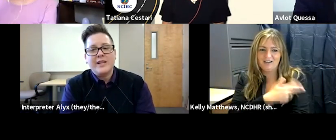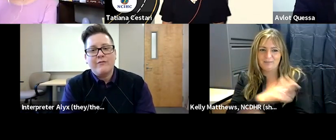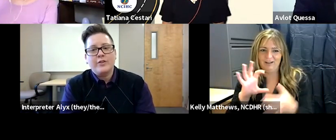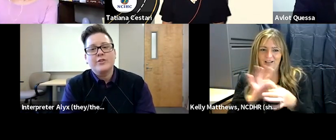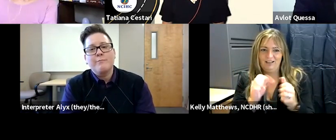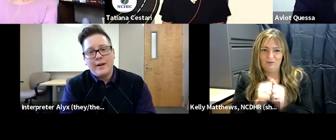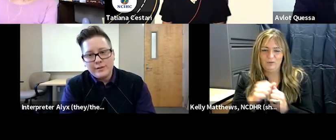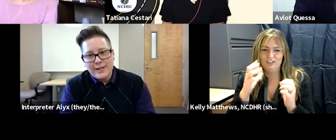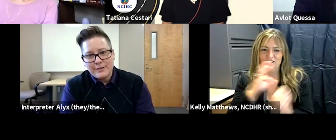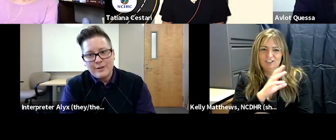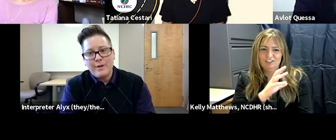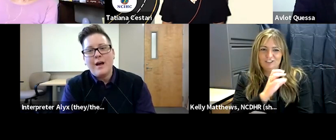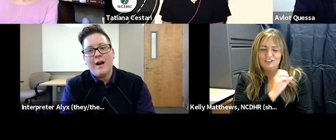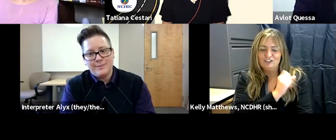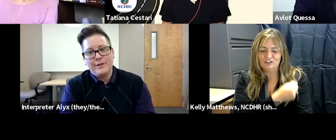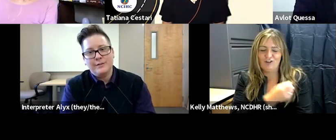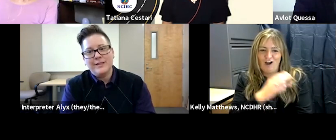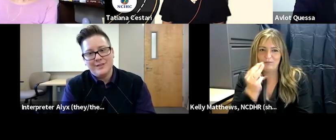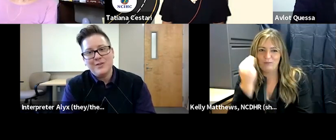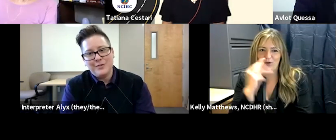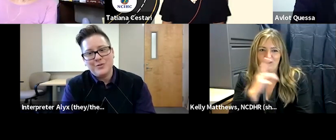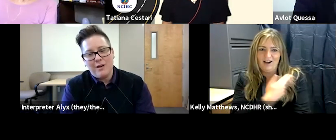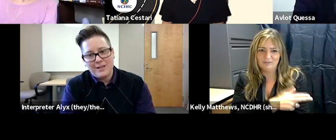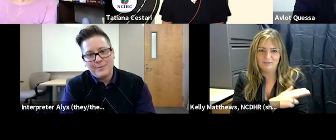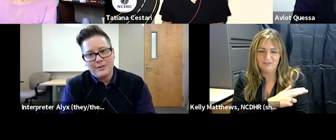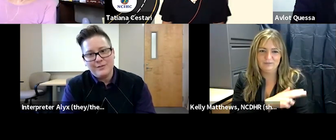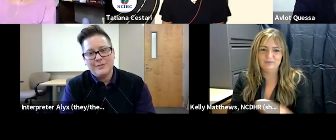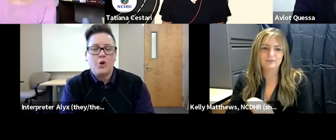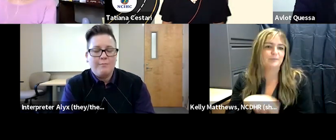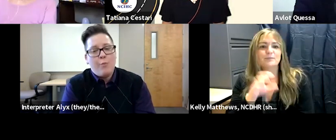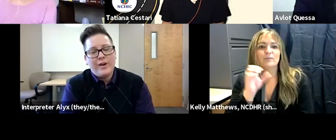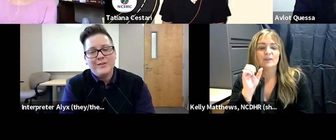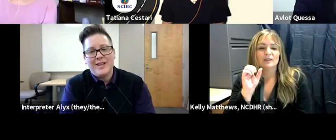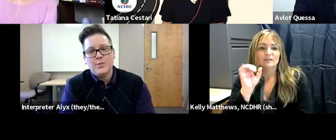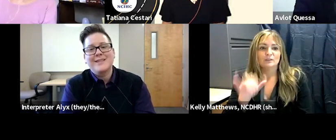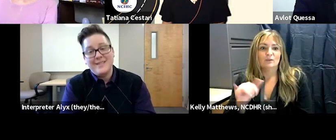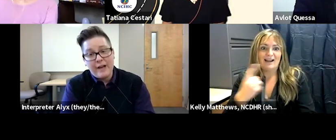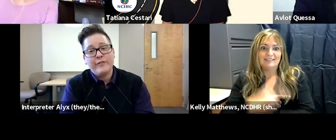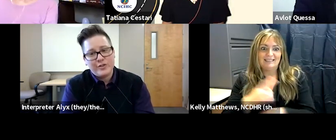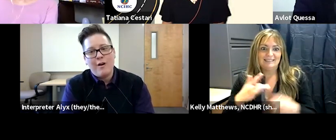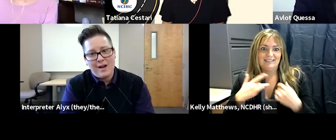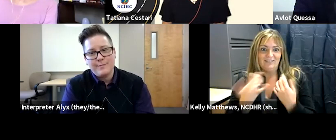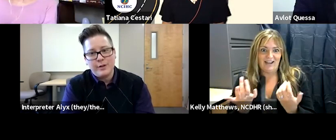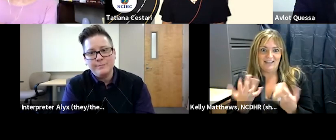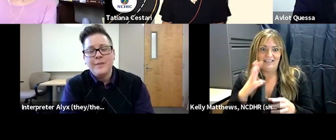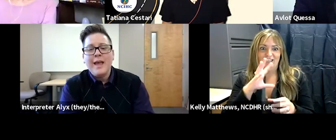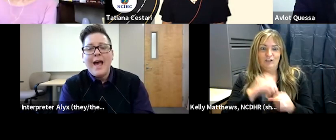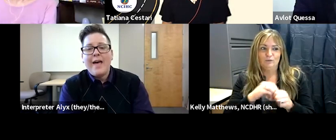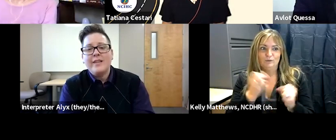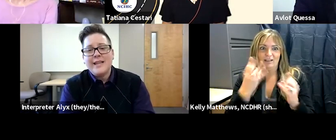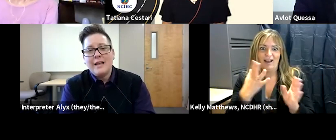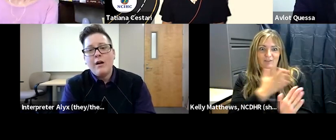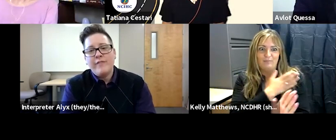it's the university of rochester medical center but the hospital is called strong hospital strong memorial so that's why it's deaf strong hospital